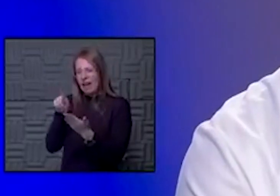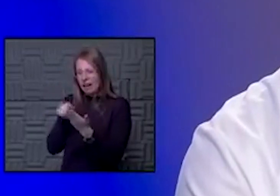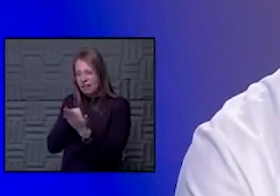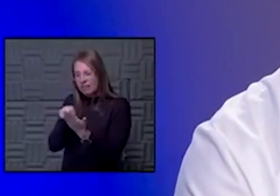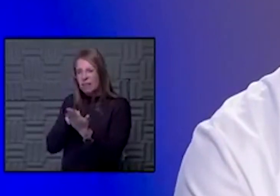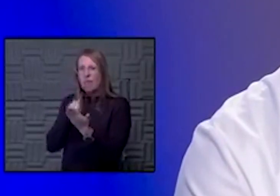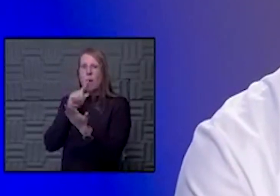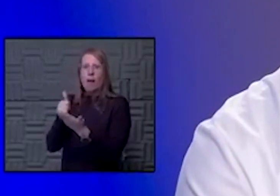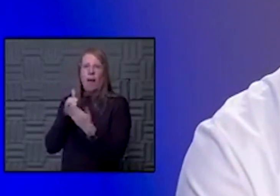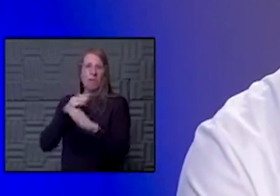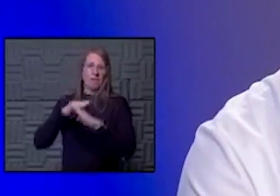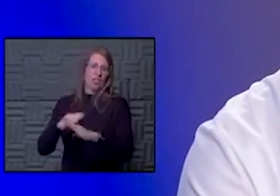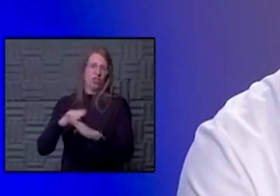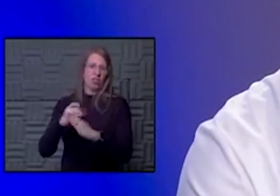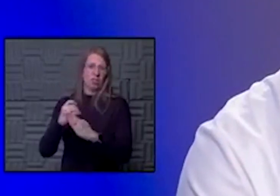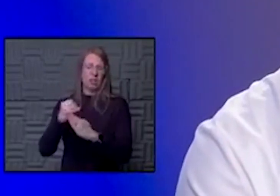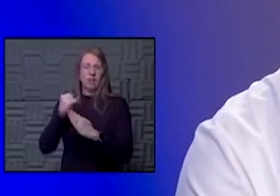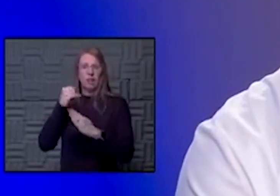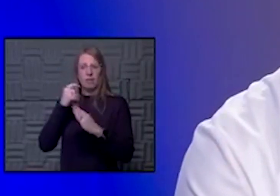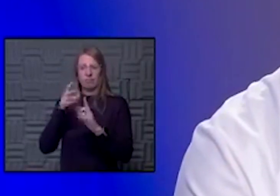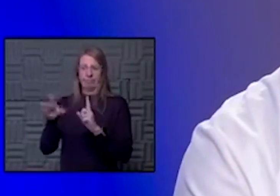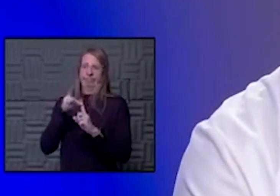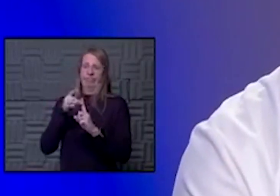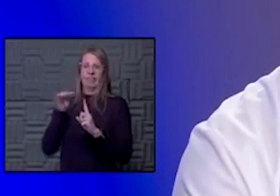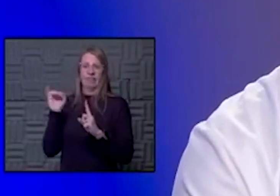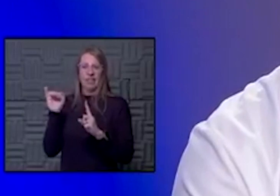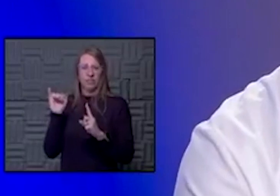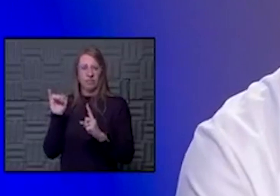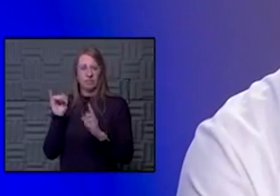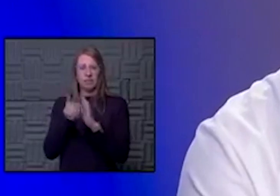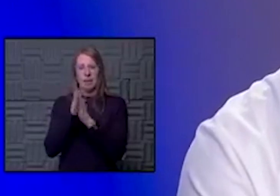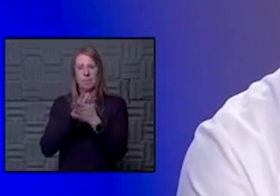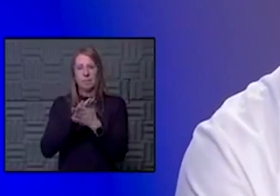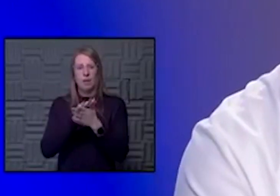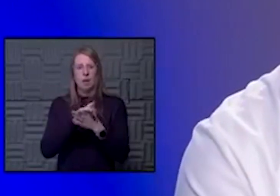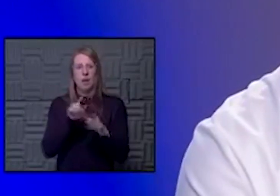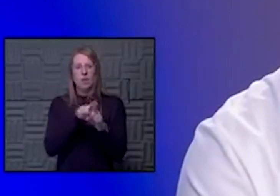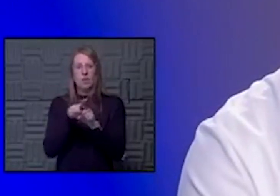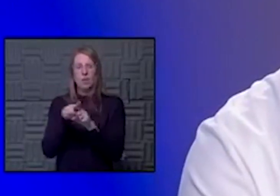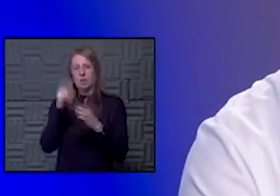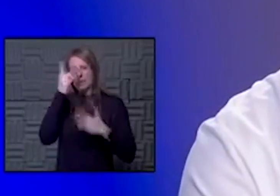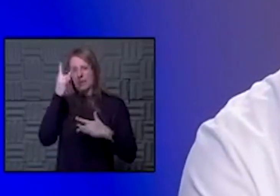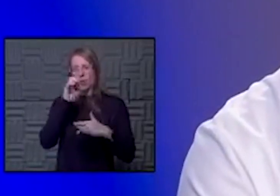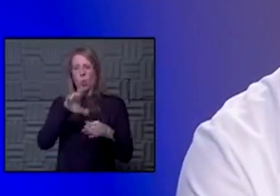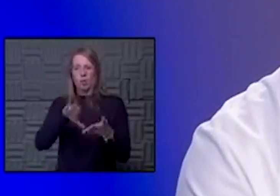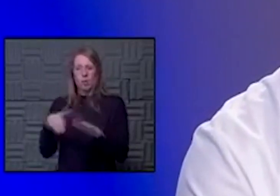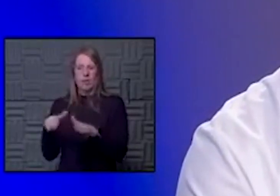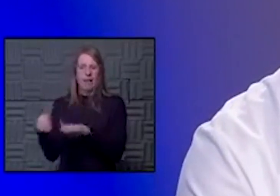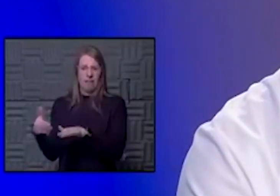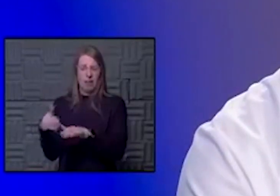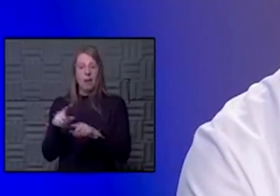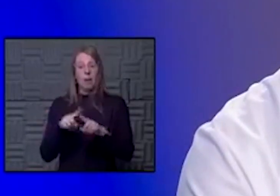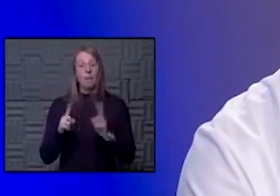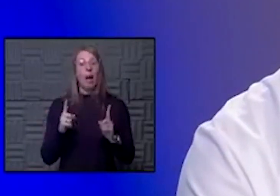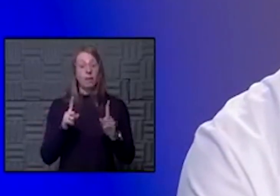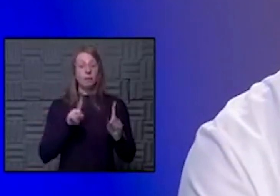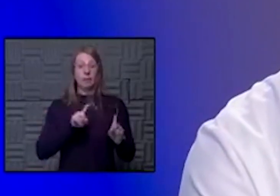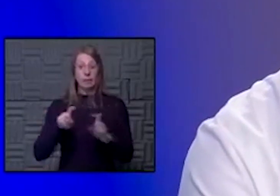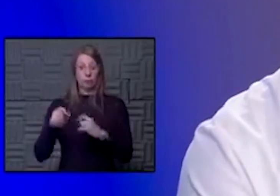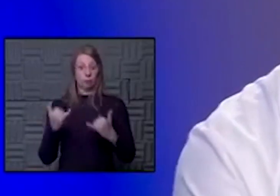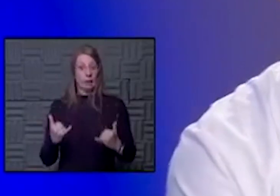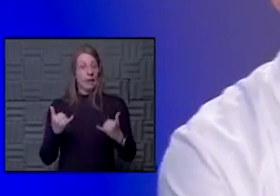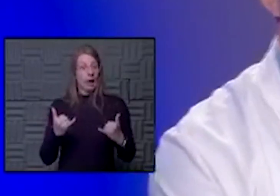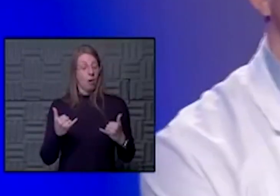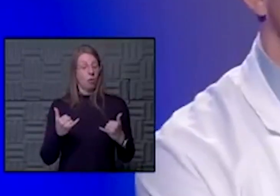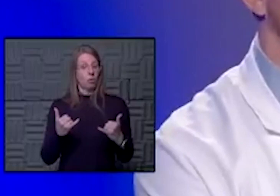in prevention of getting infected, nor prevention of severe disease and mortality. But certainly, there are trials going on right now with those